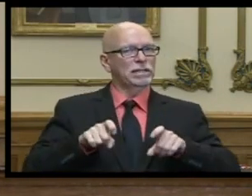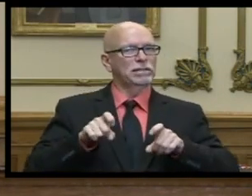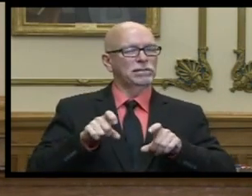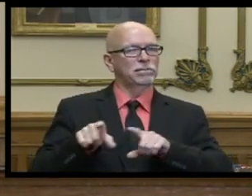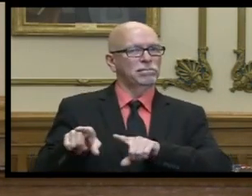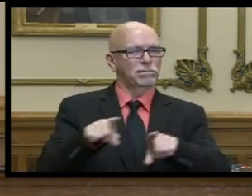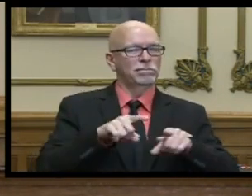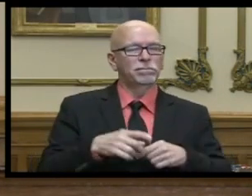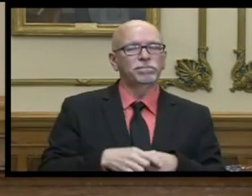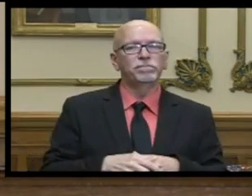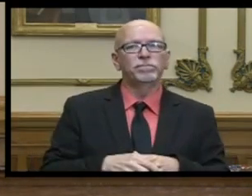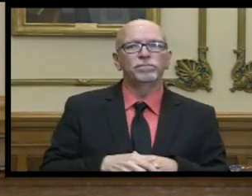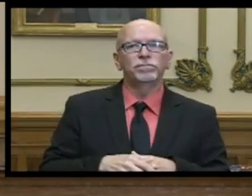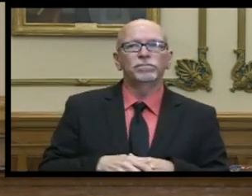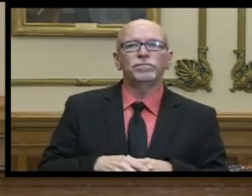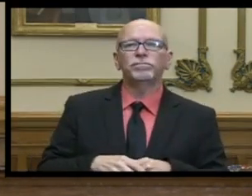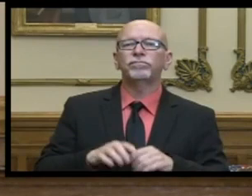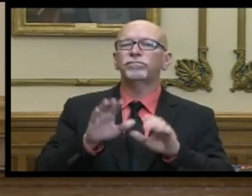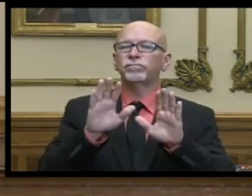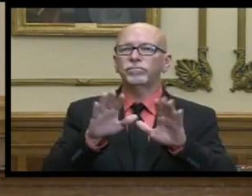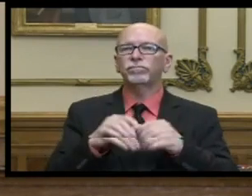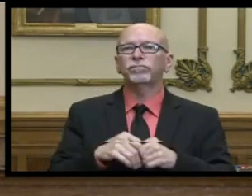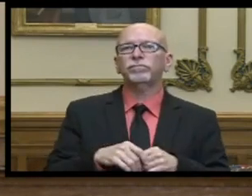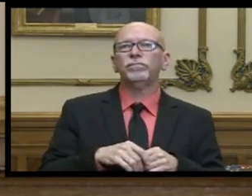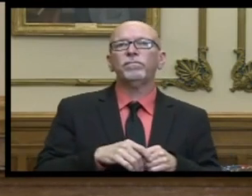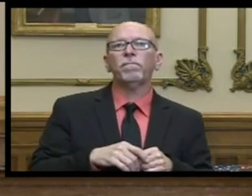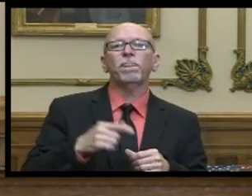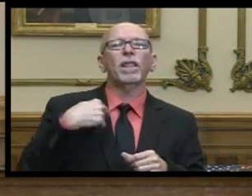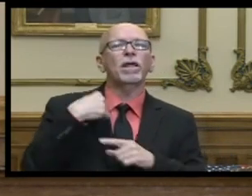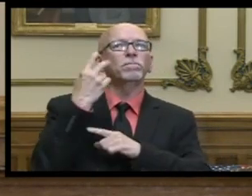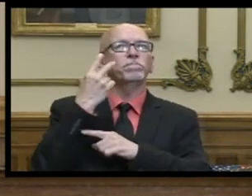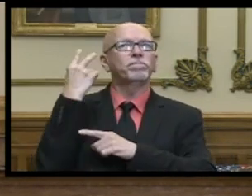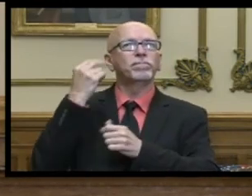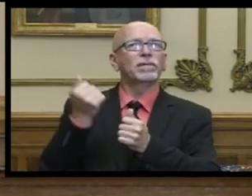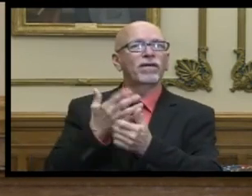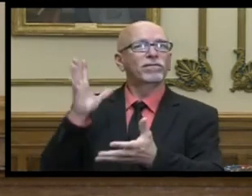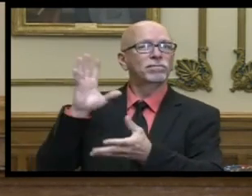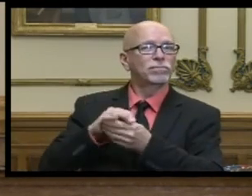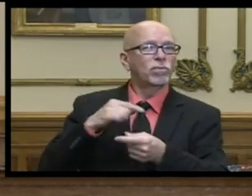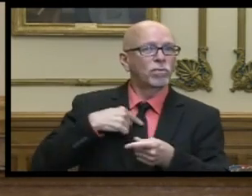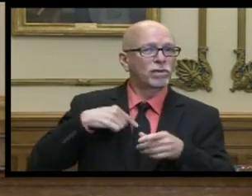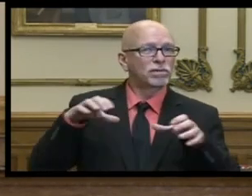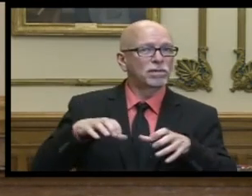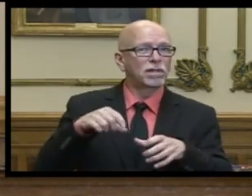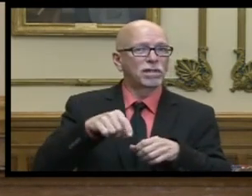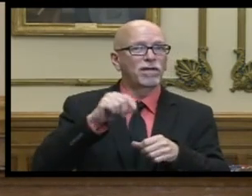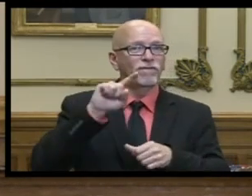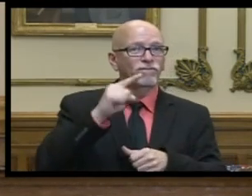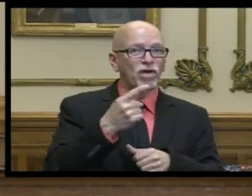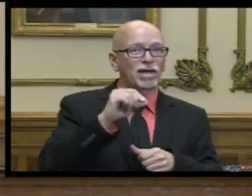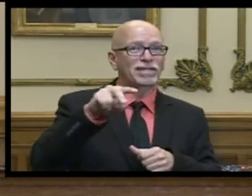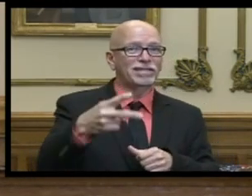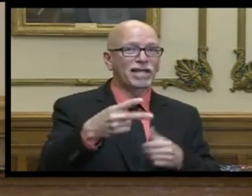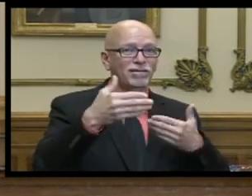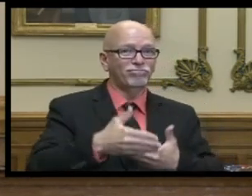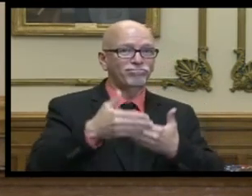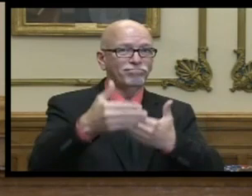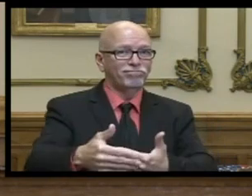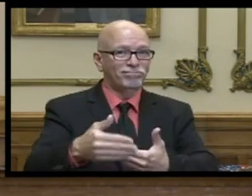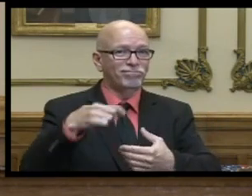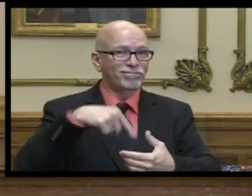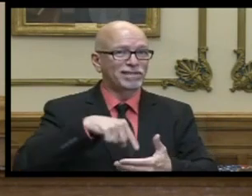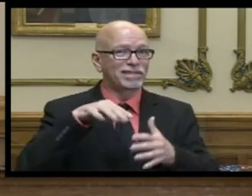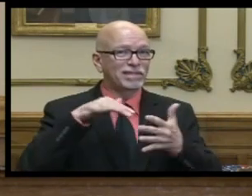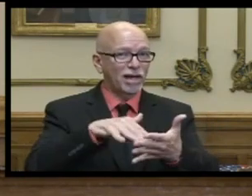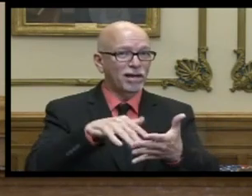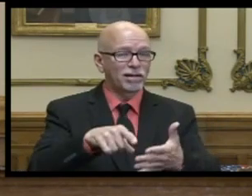with all of that said when i reflect back on everything we've accomplished in both wave one and wave two of this study